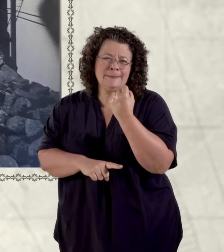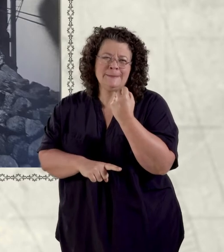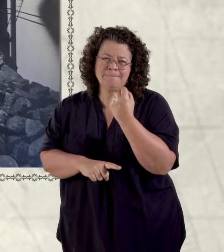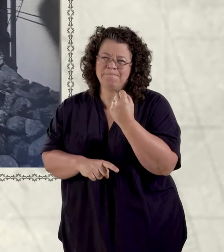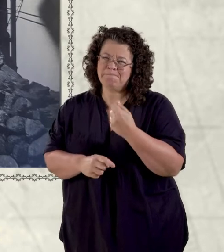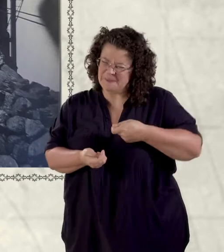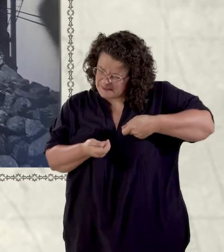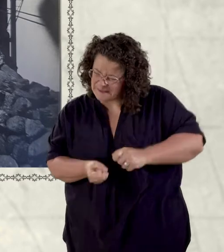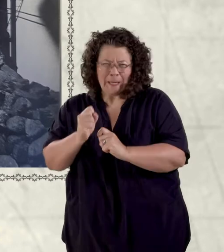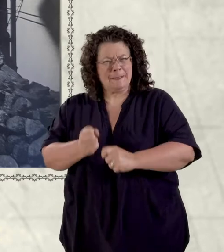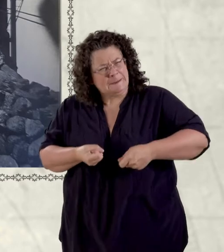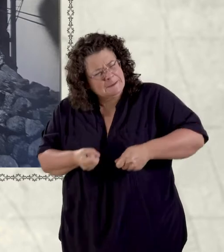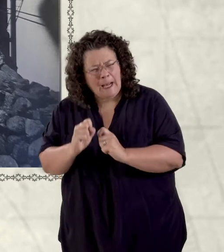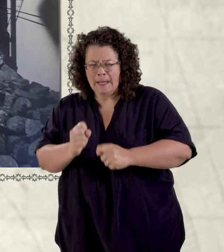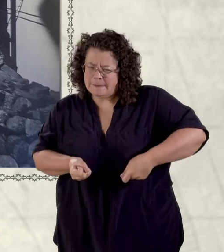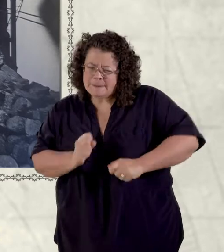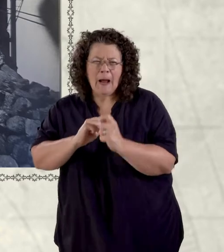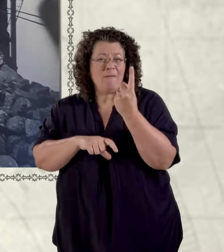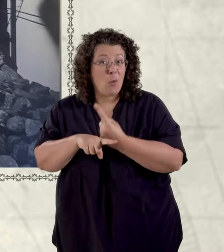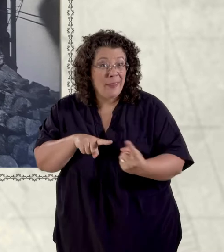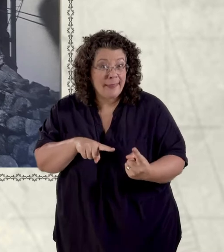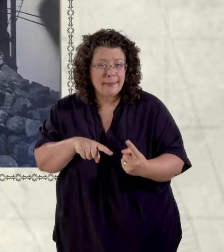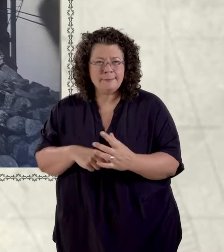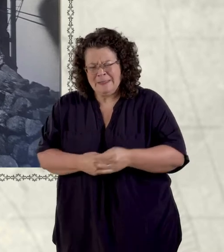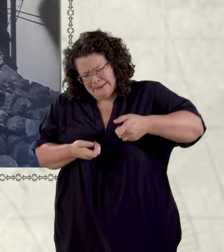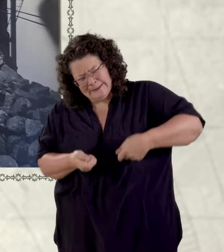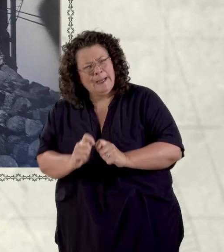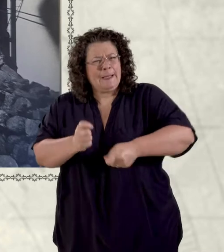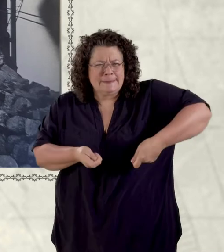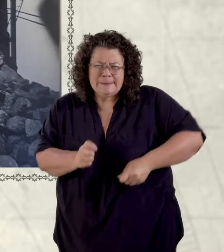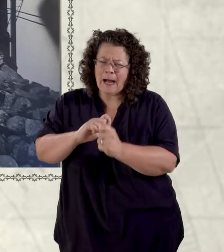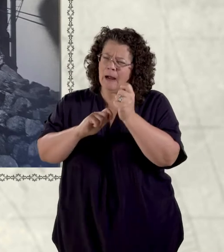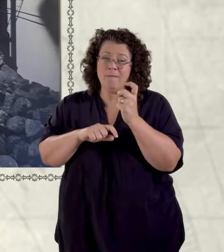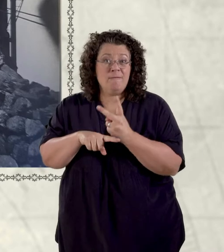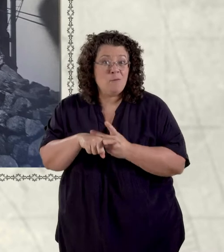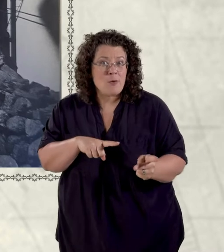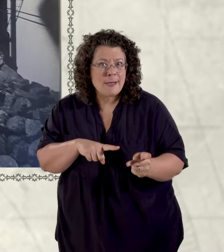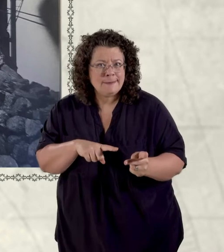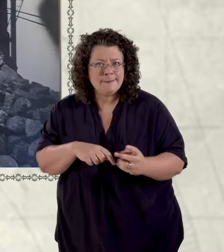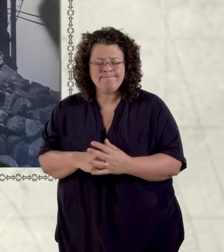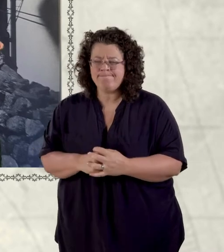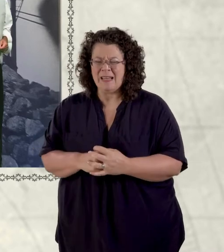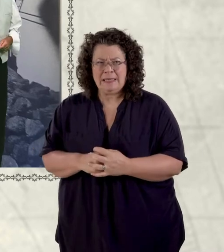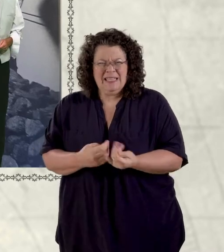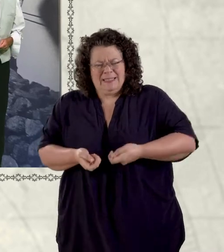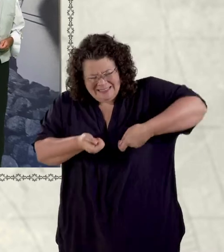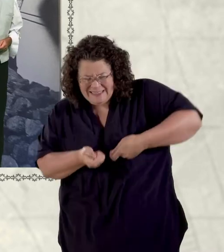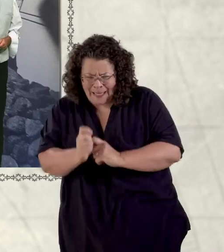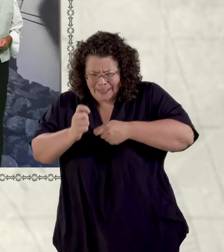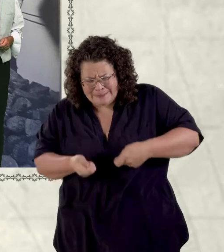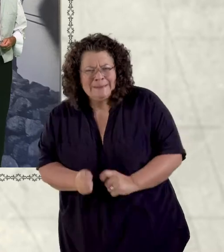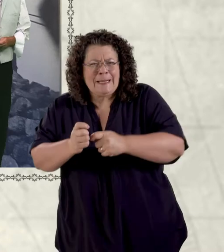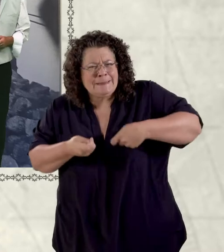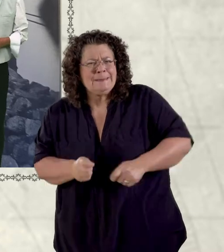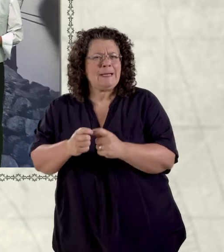dig dig dig for a week dig dig dig dig for a fortnight